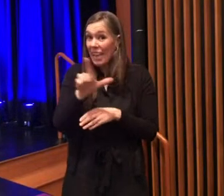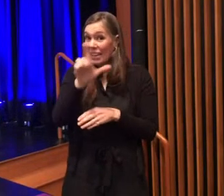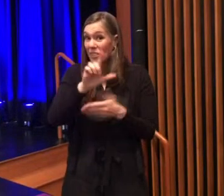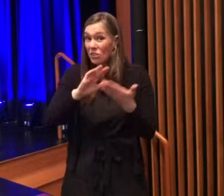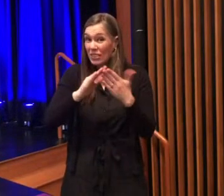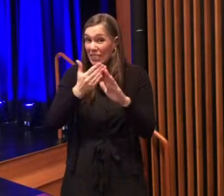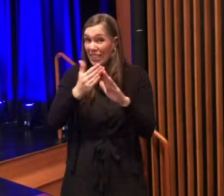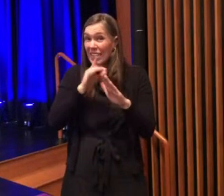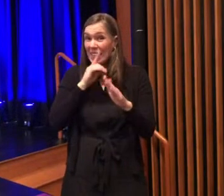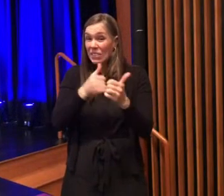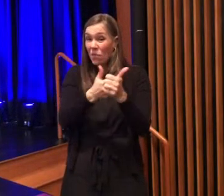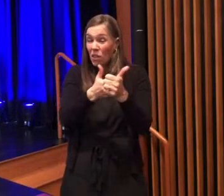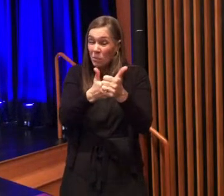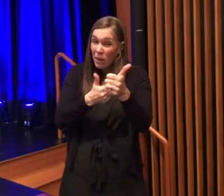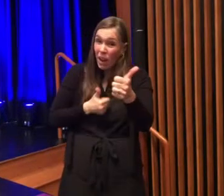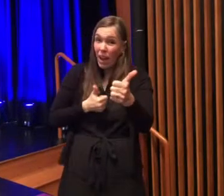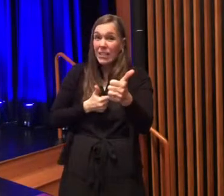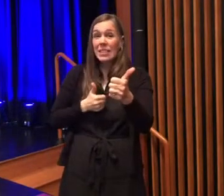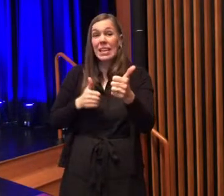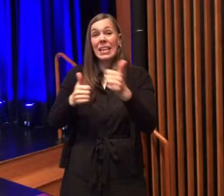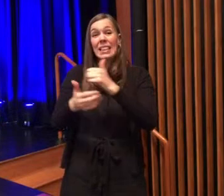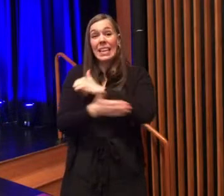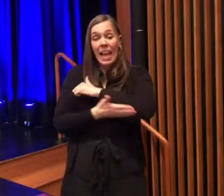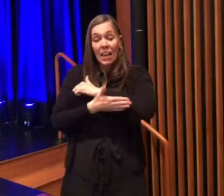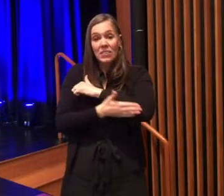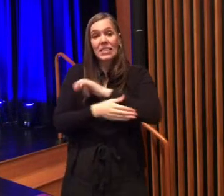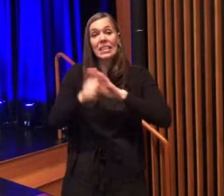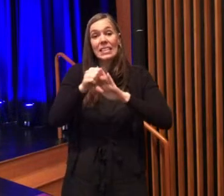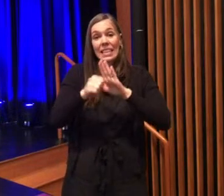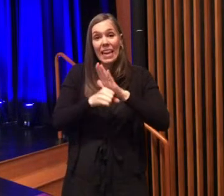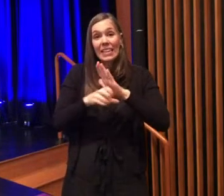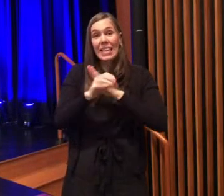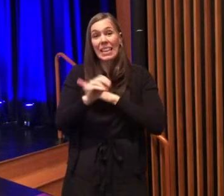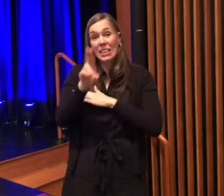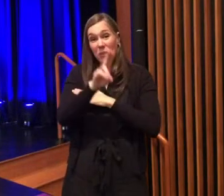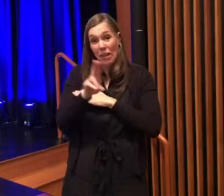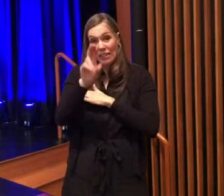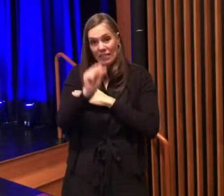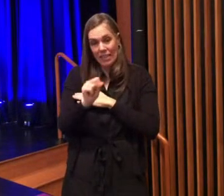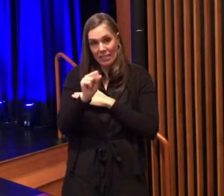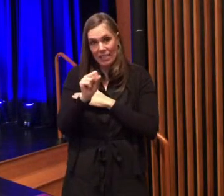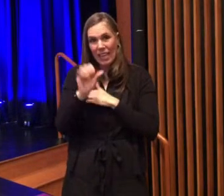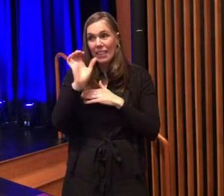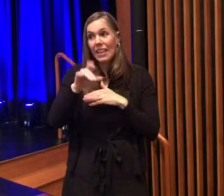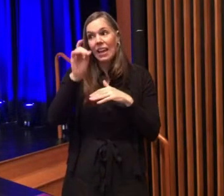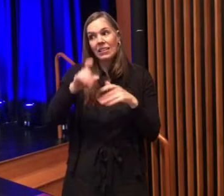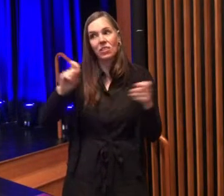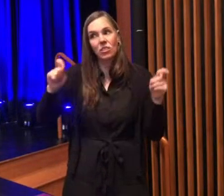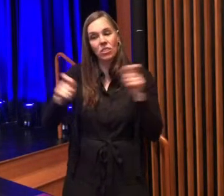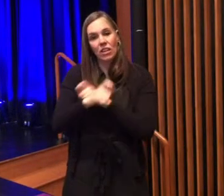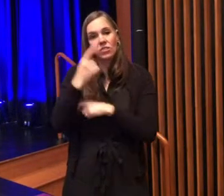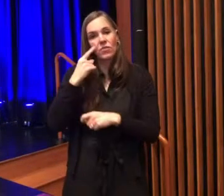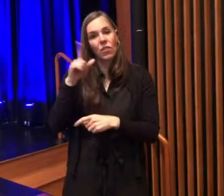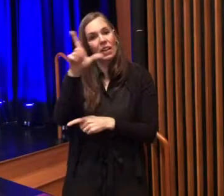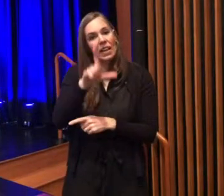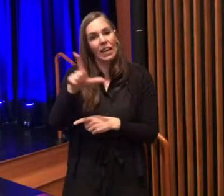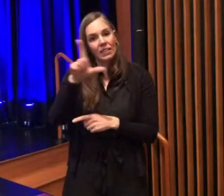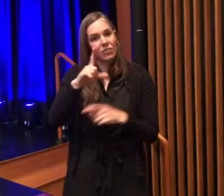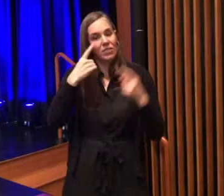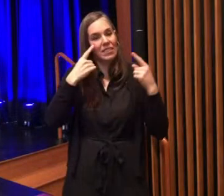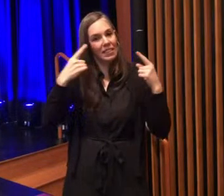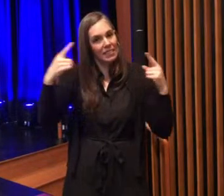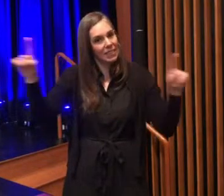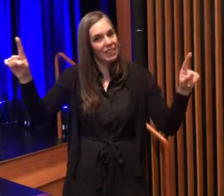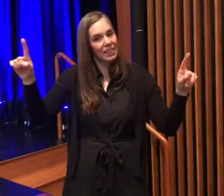the state and the country and voter participation and that has to change for Lancaster to truly reach our potential